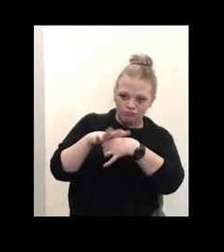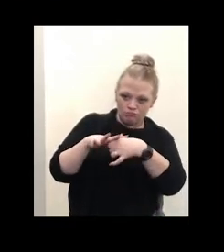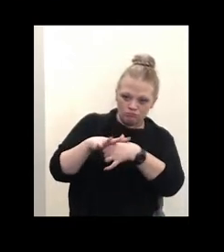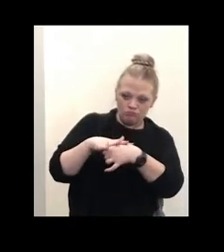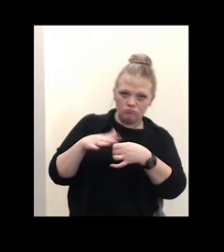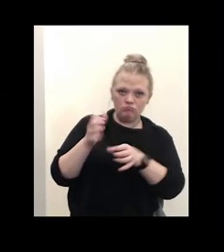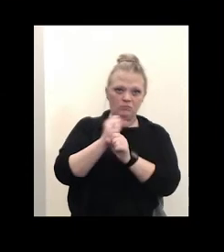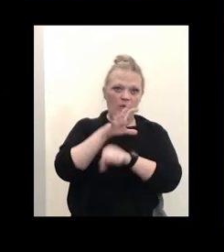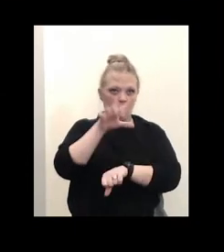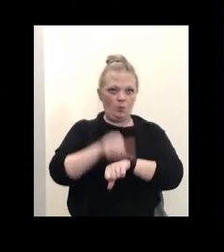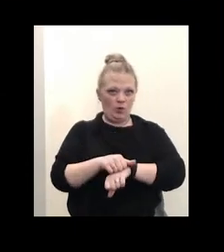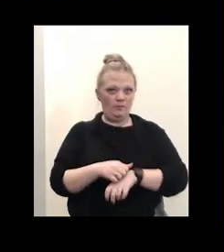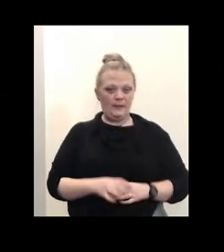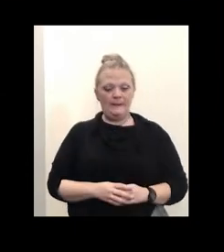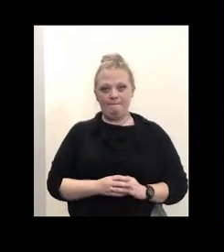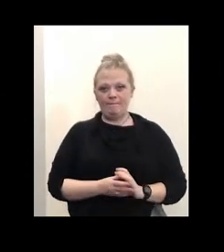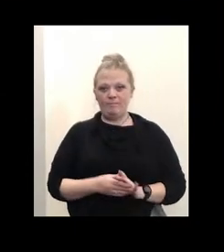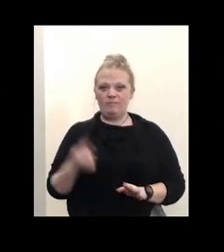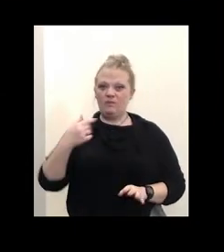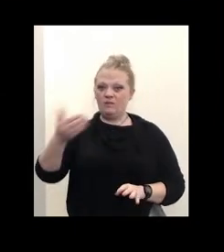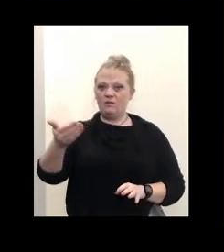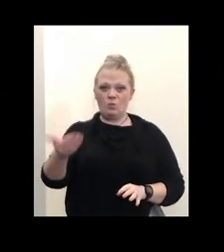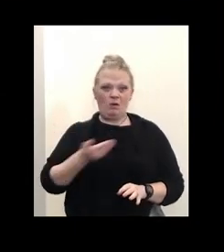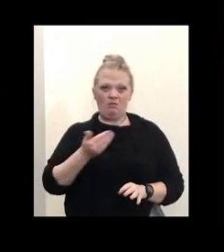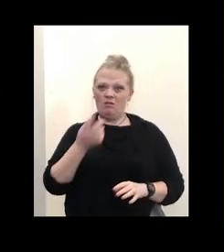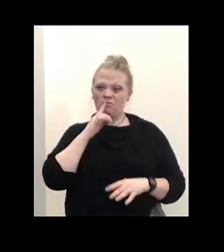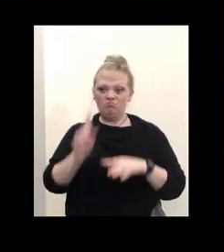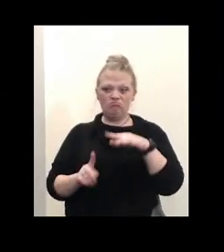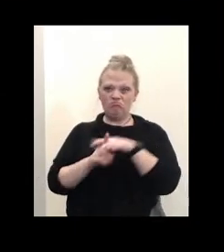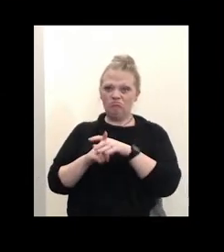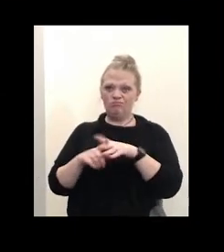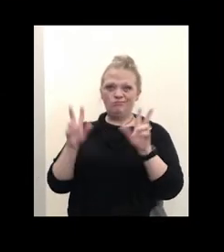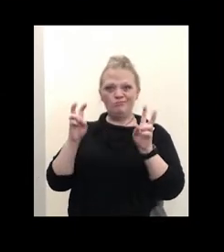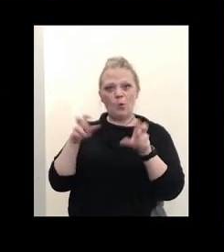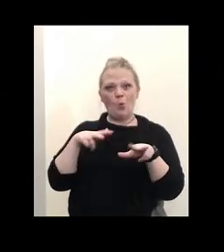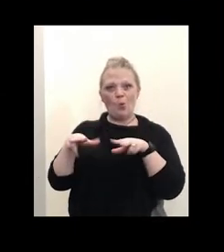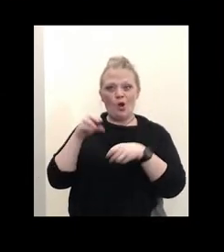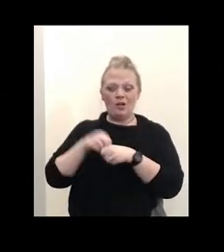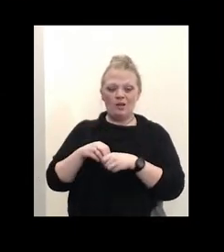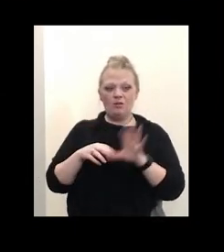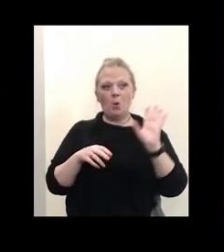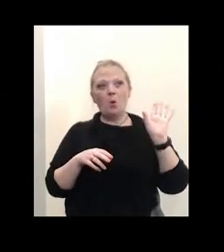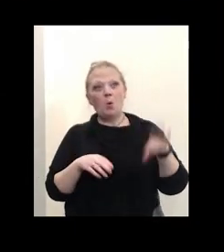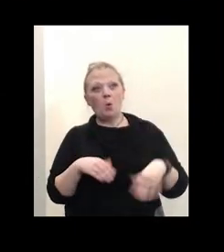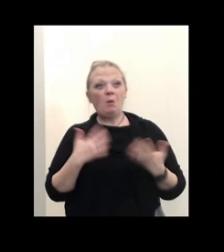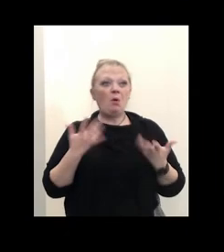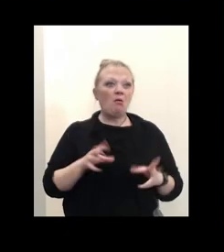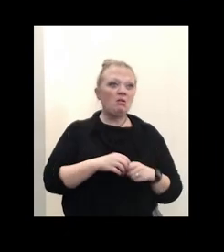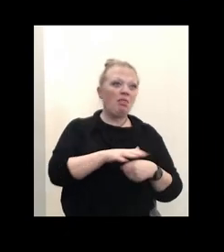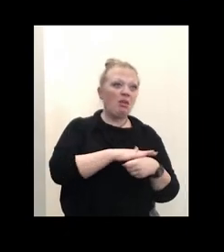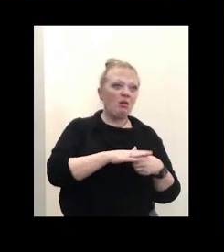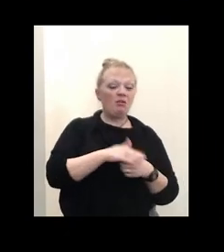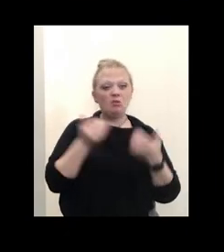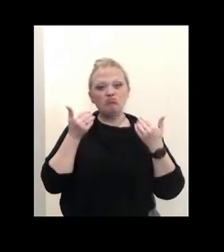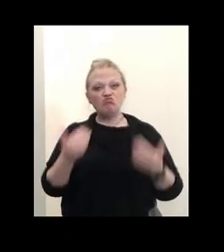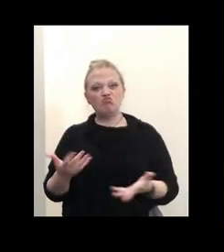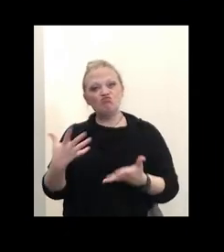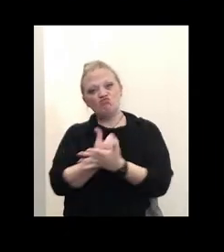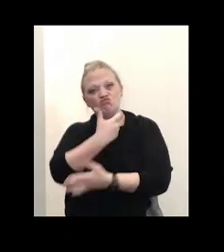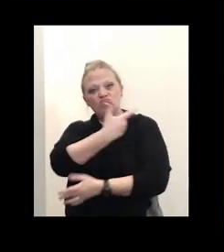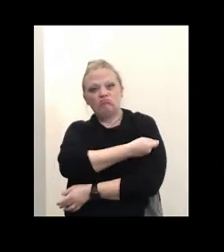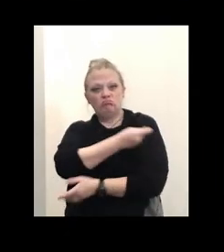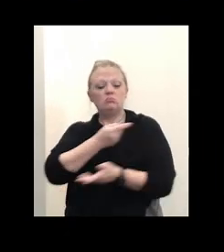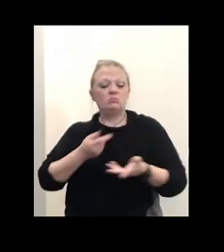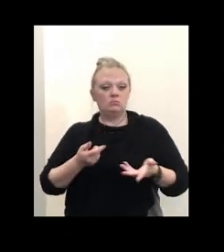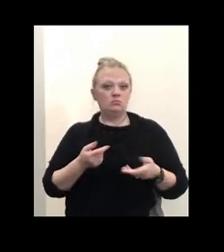appointment. We do welcome walk-ins so people who are like hey I'm in the area I might as well get a vaccine. We of course